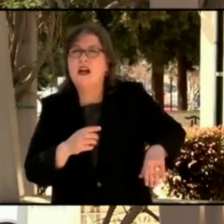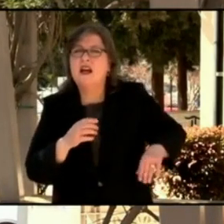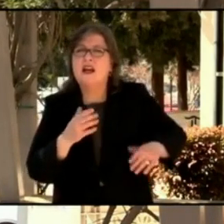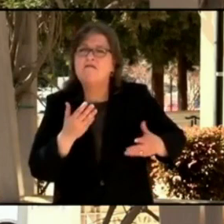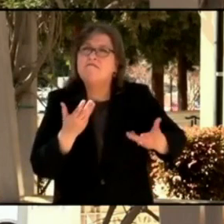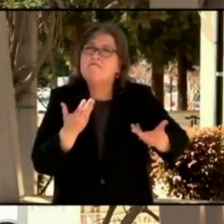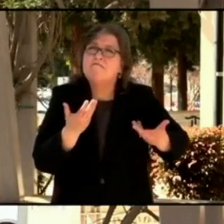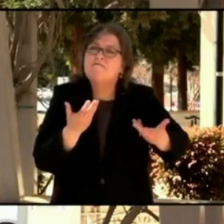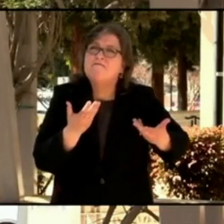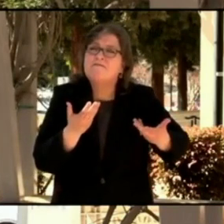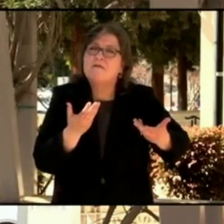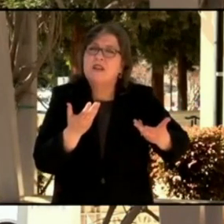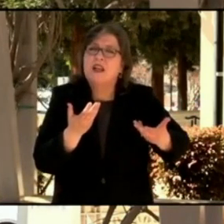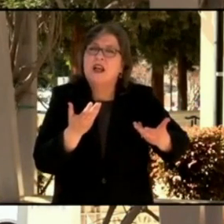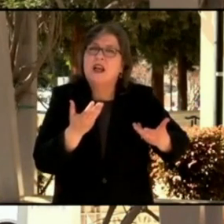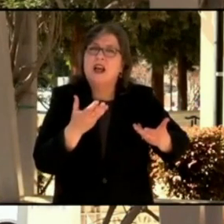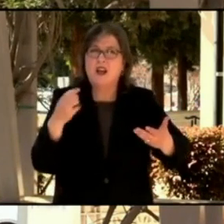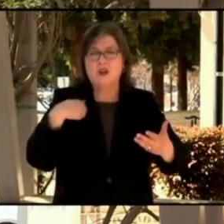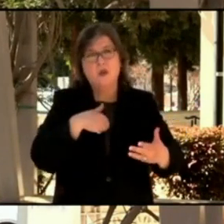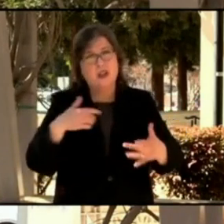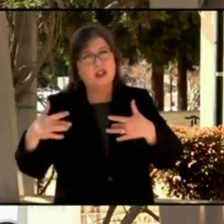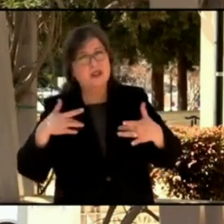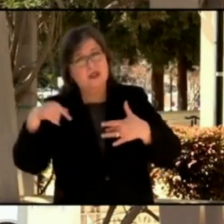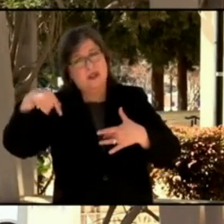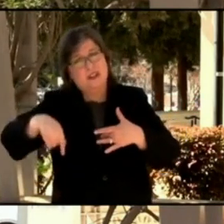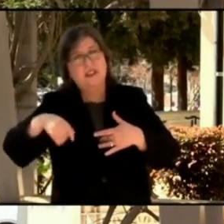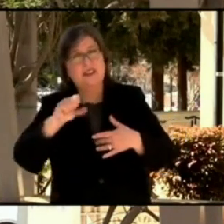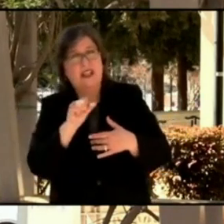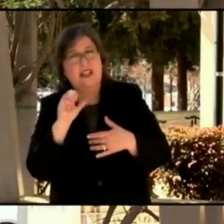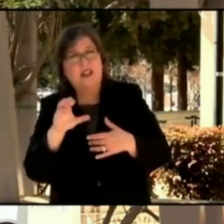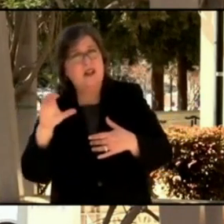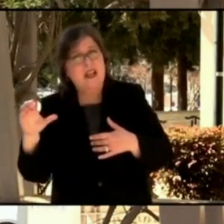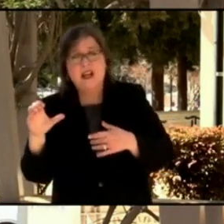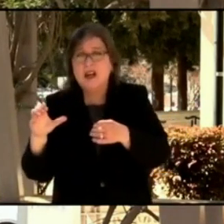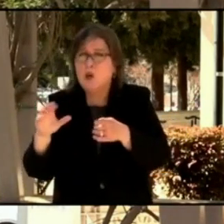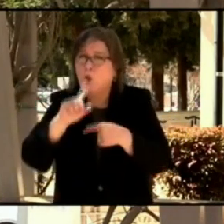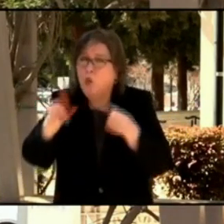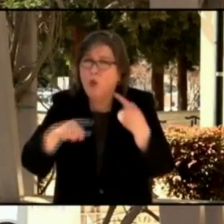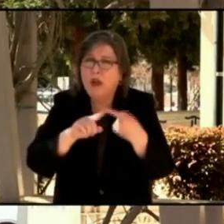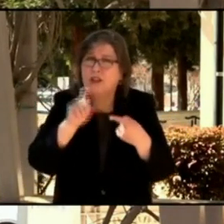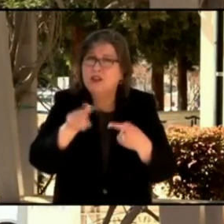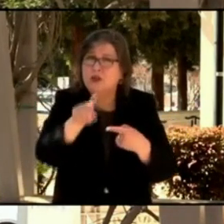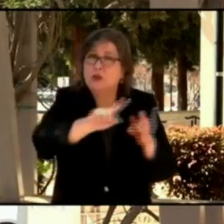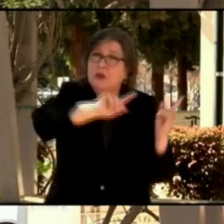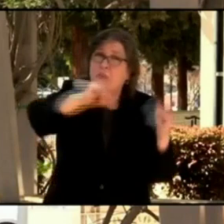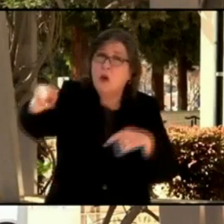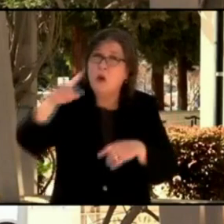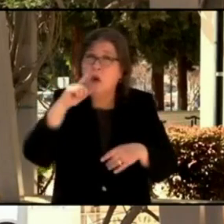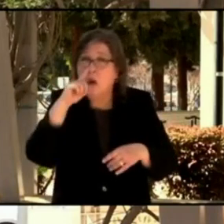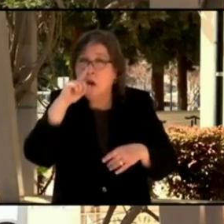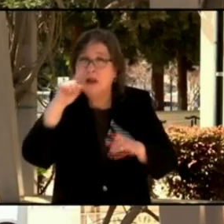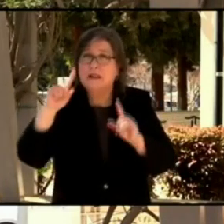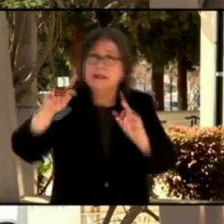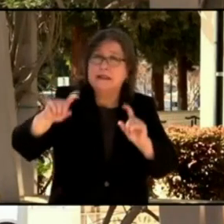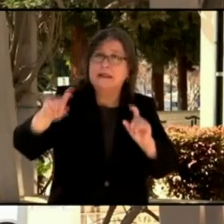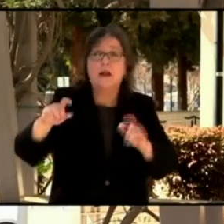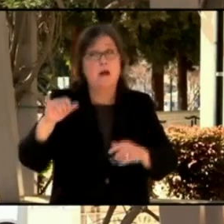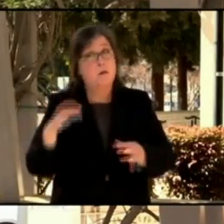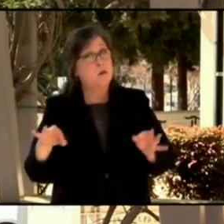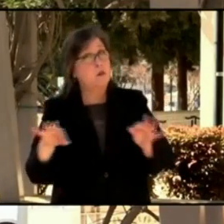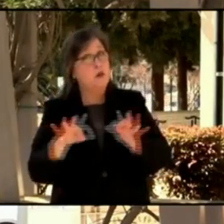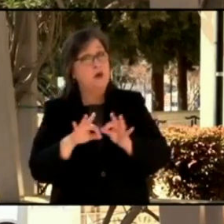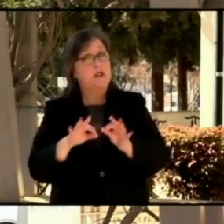should you be tested? Let's not forget that testing is a really important strategy to prevent transmission of COVID.